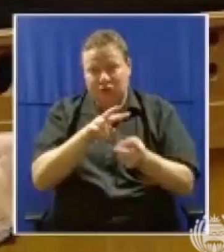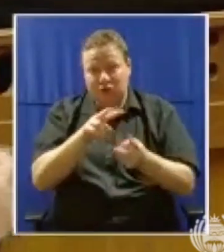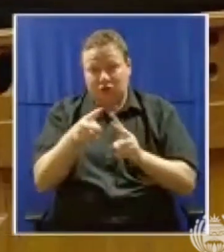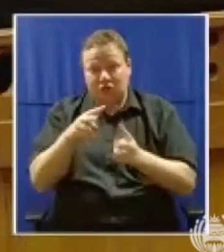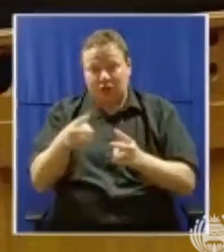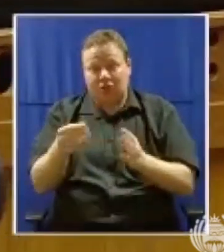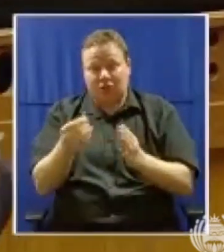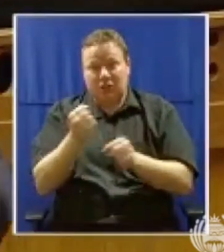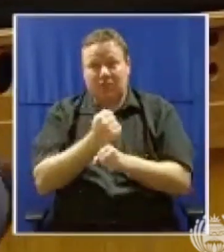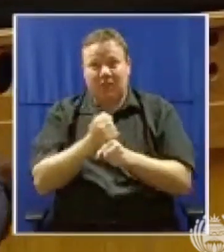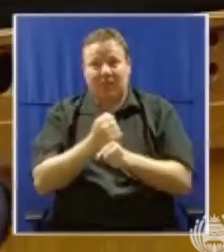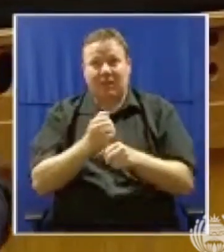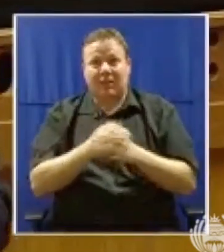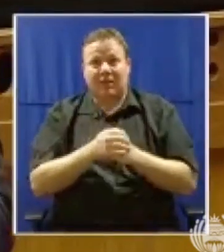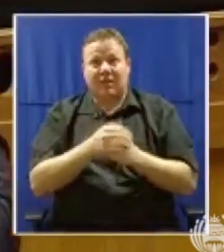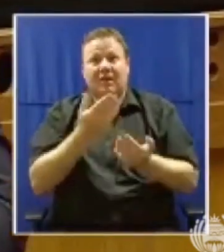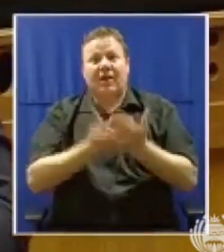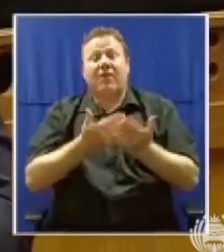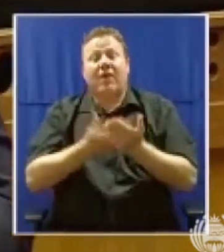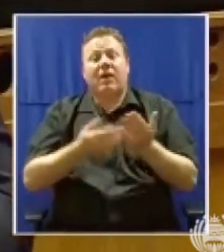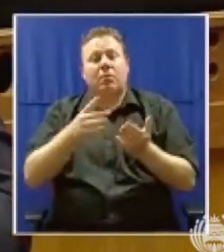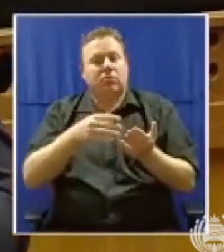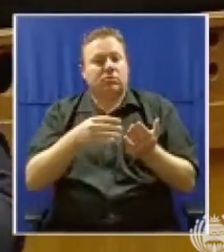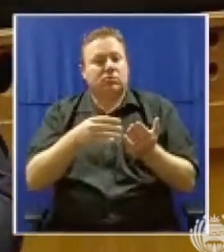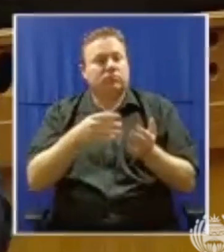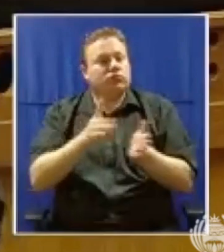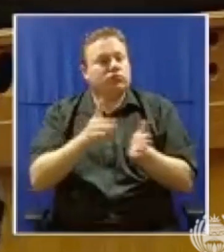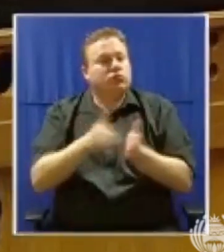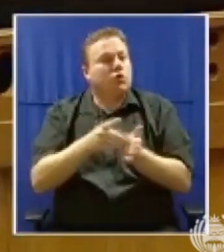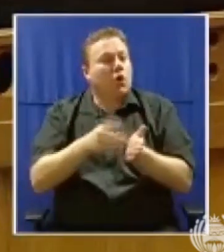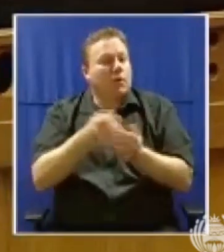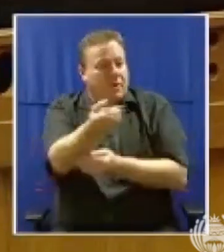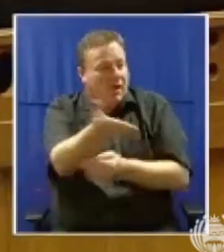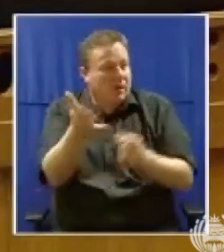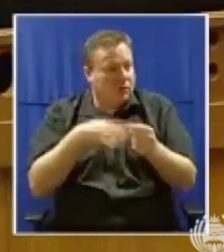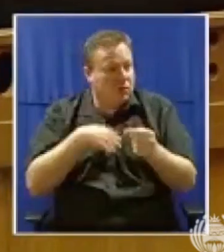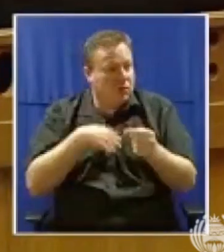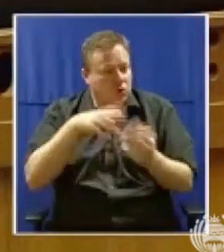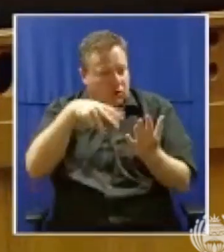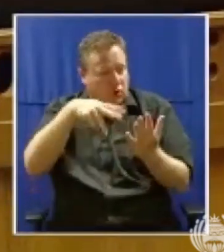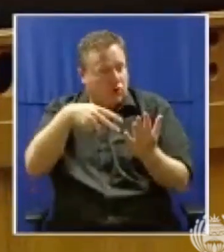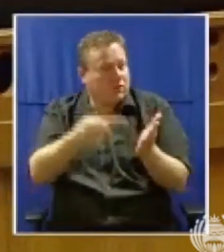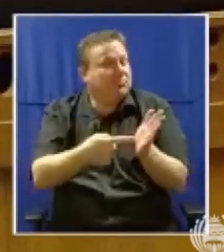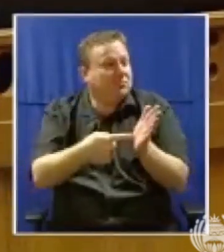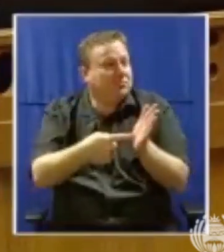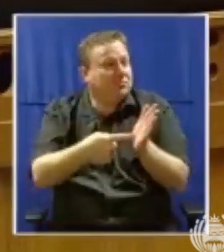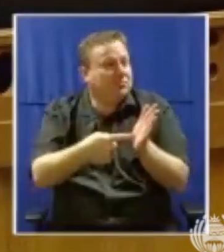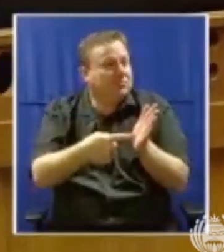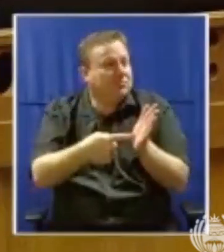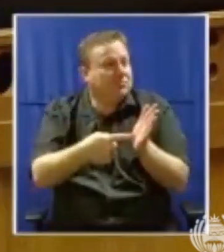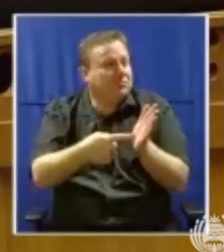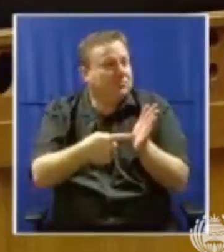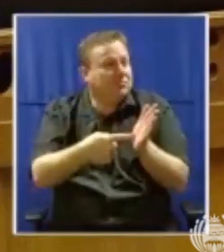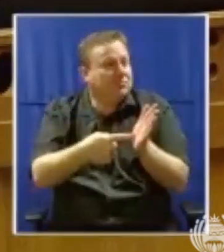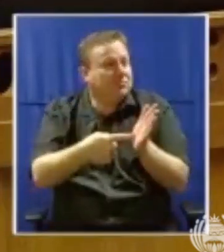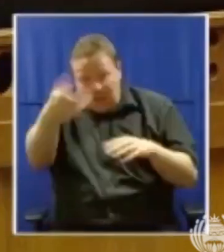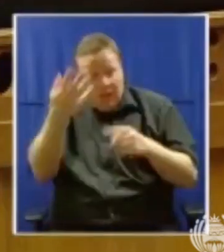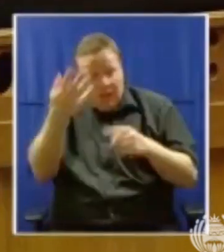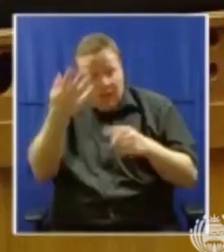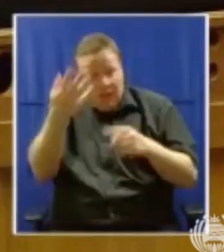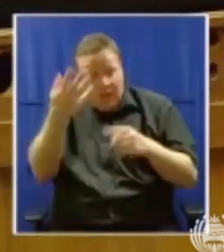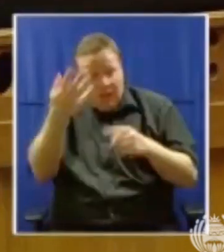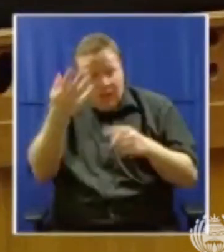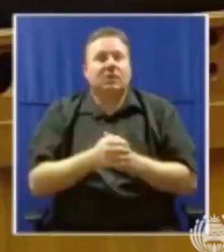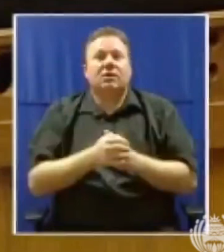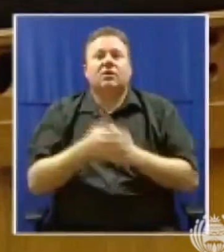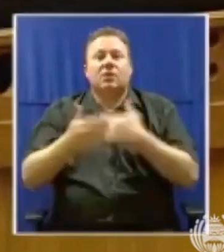And we've put all of that available in documents. I invite you to visit our webpage to have a look. Look, where there has been progress,